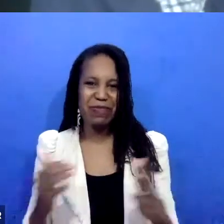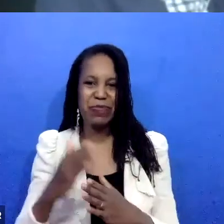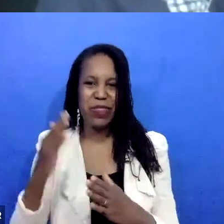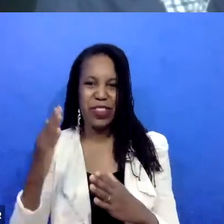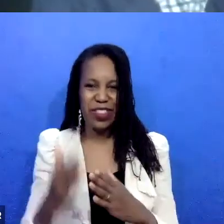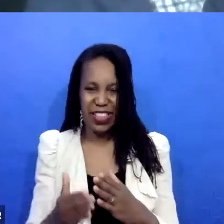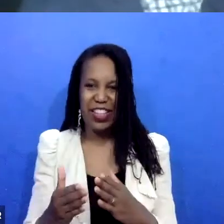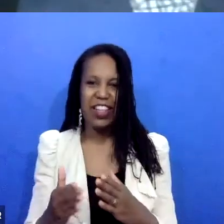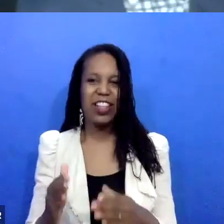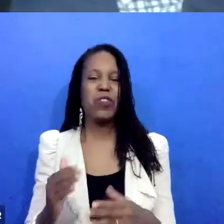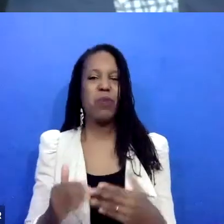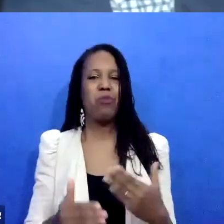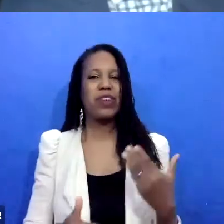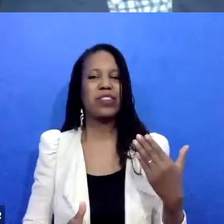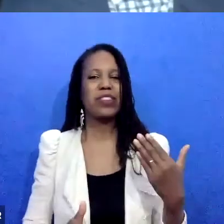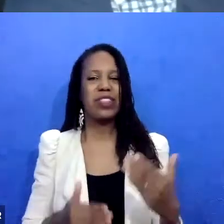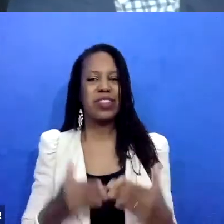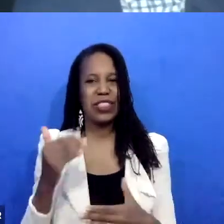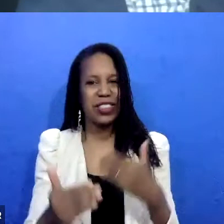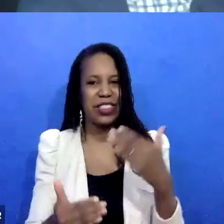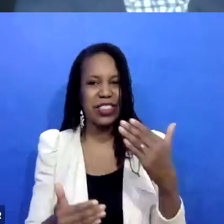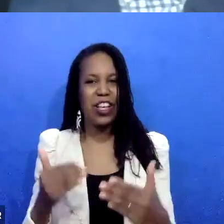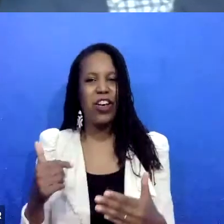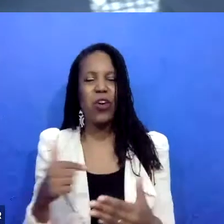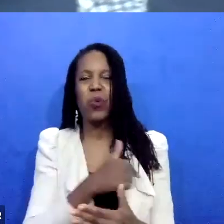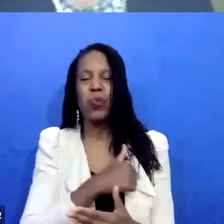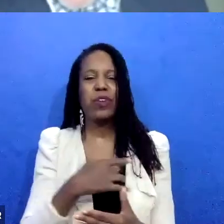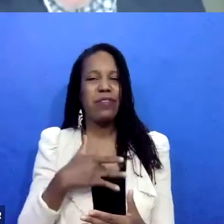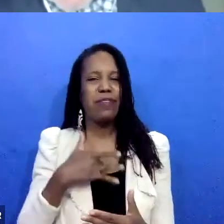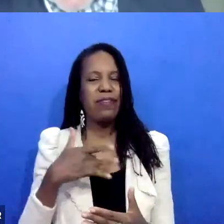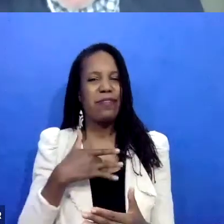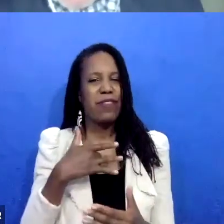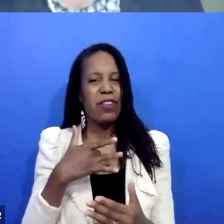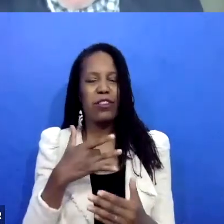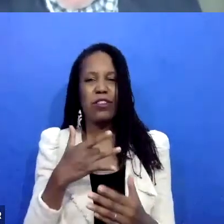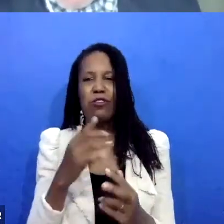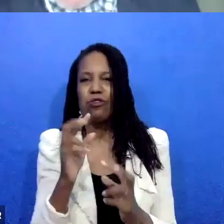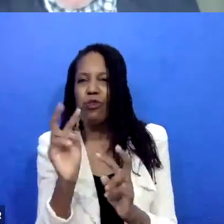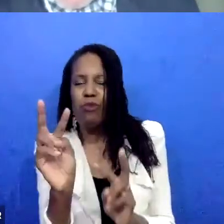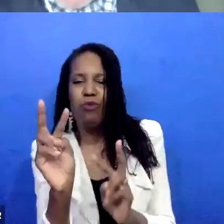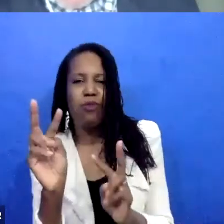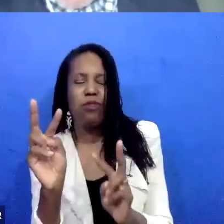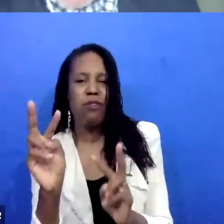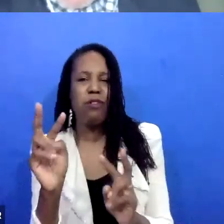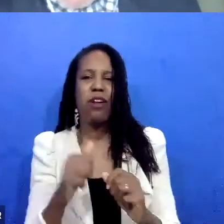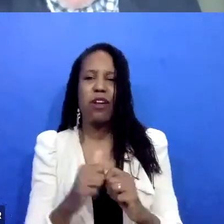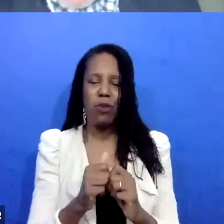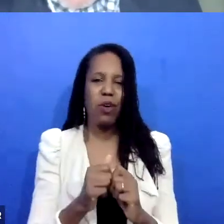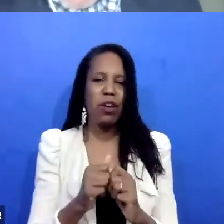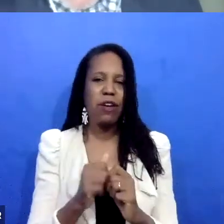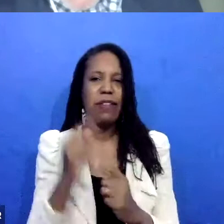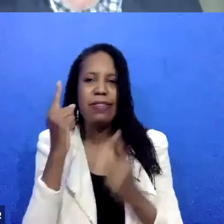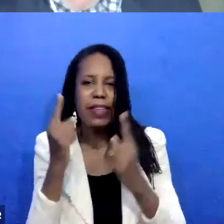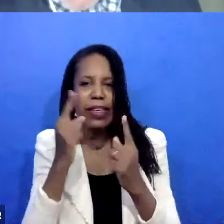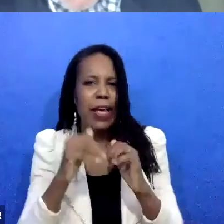this process. We are optimistic. We are extremely thoughtful about how it is that we move forward. We